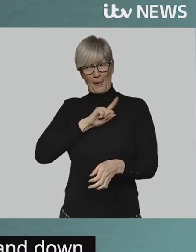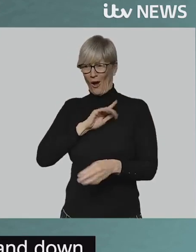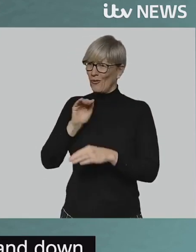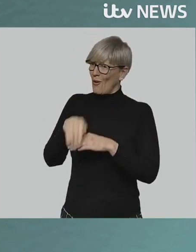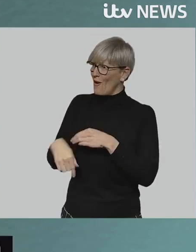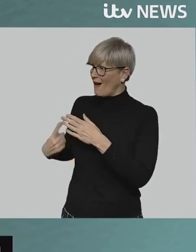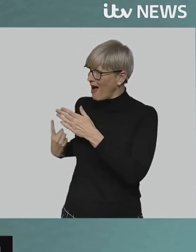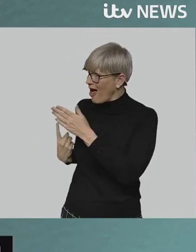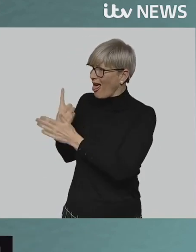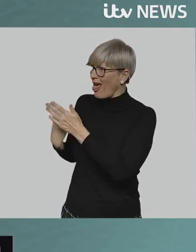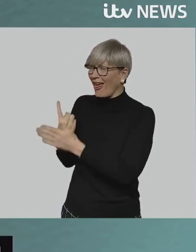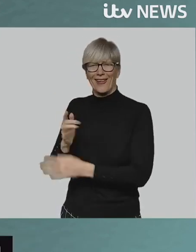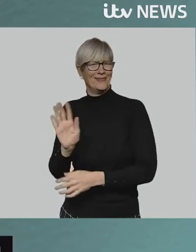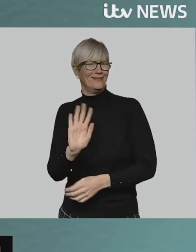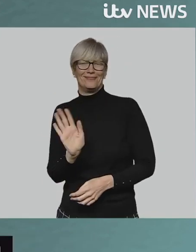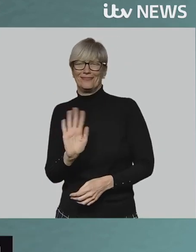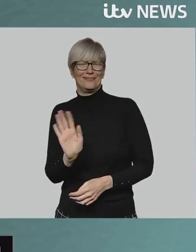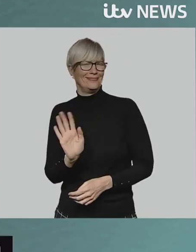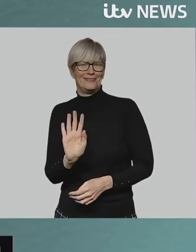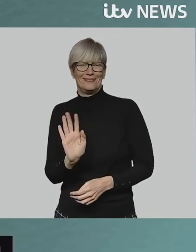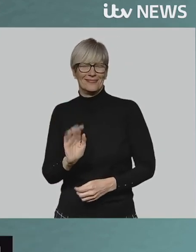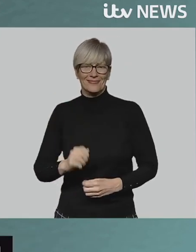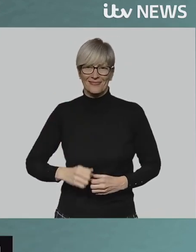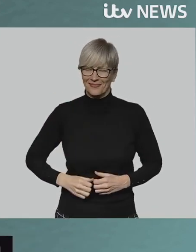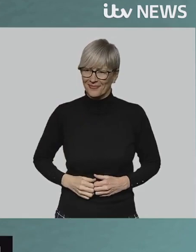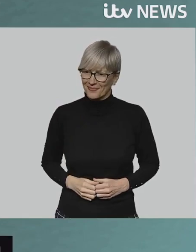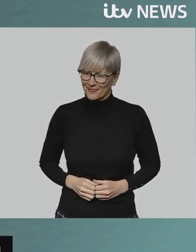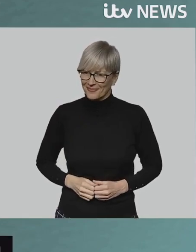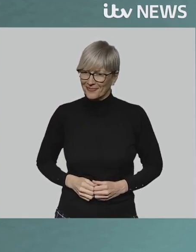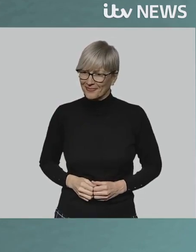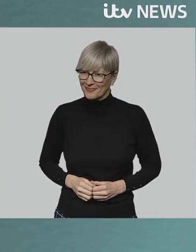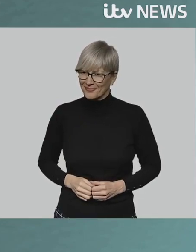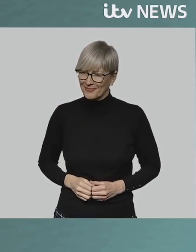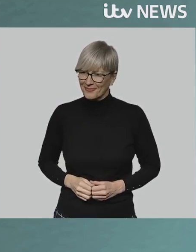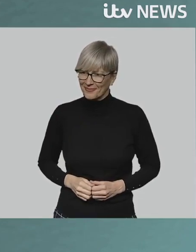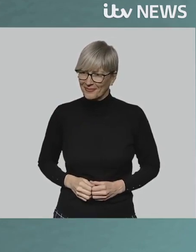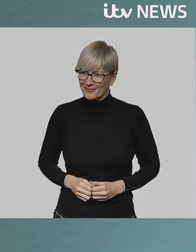Minister of Scotland was not a reaction to short-term pressures.